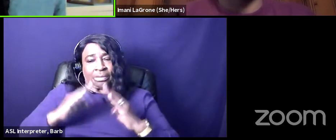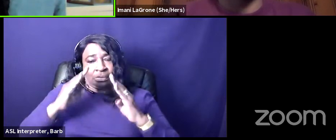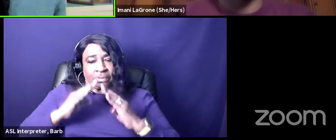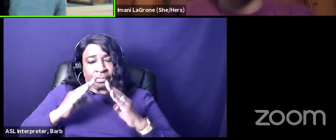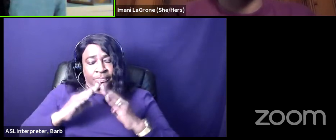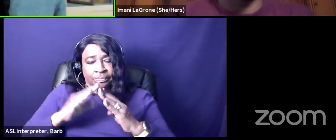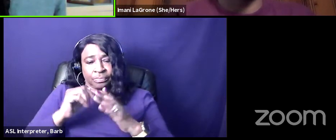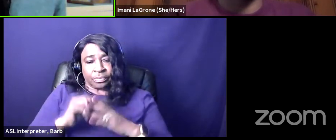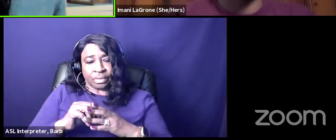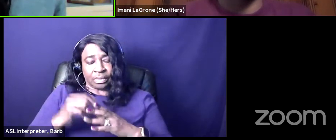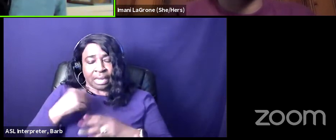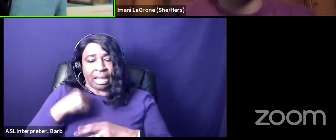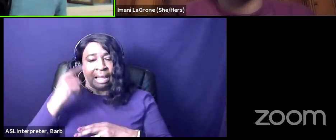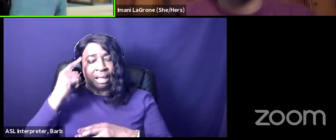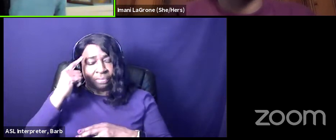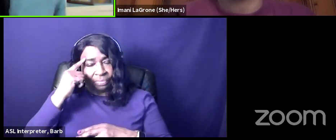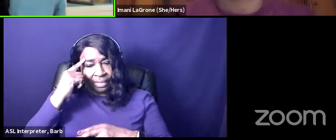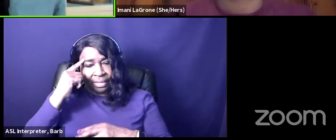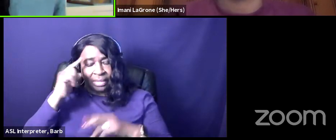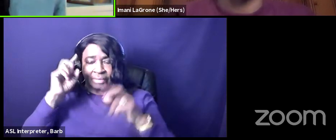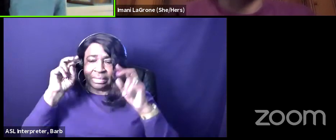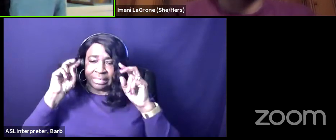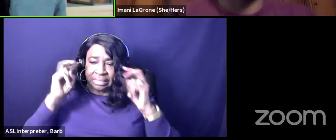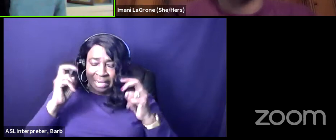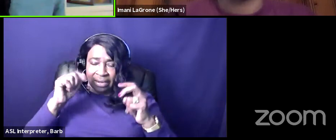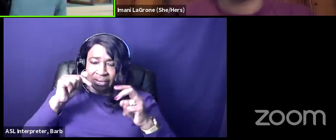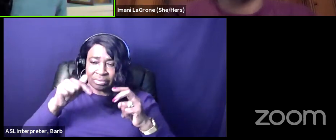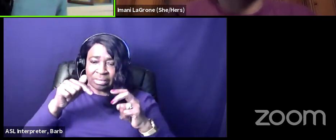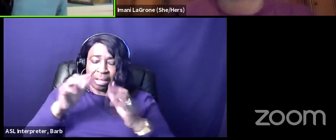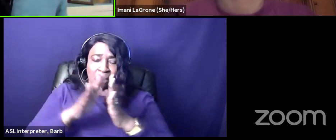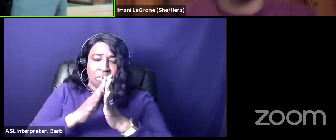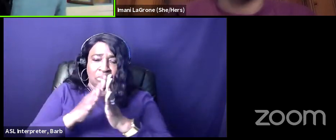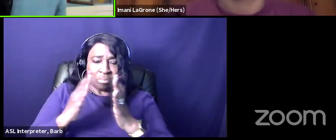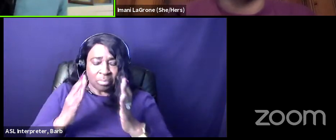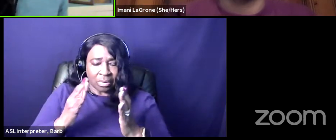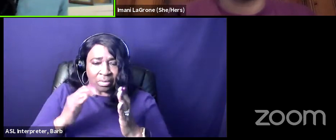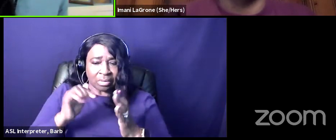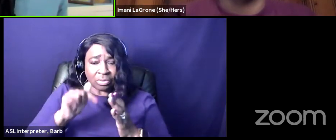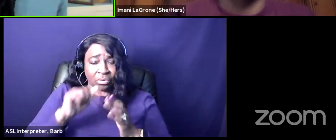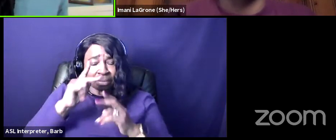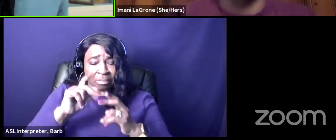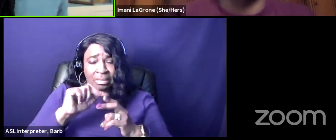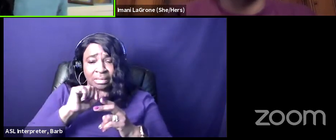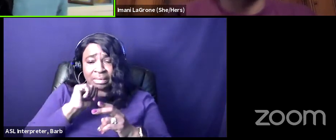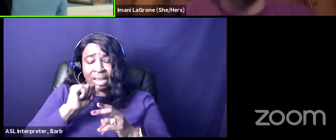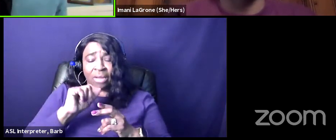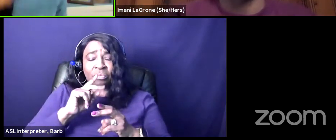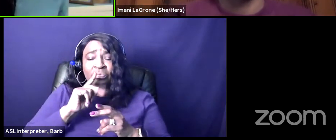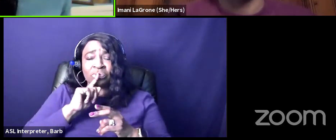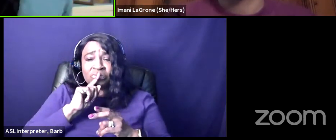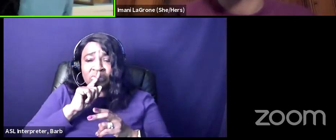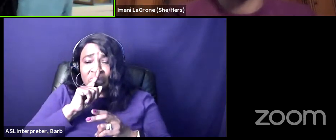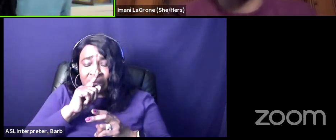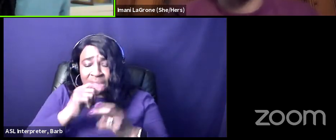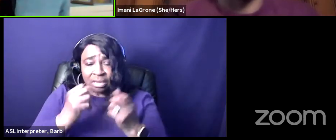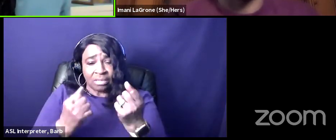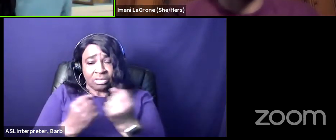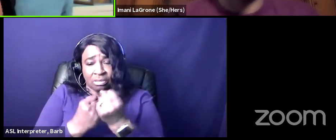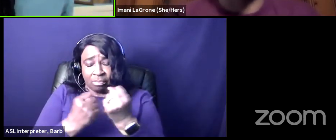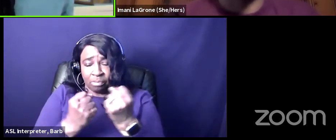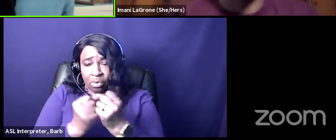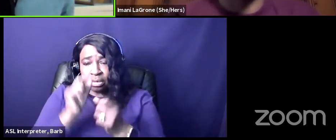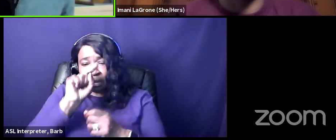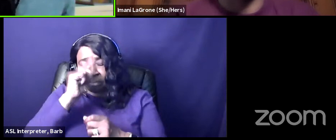they've seen the title of my book but has not read and if they did i'd probably have mentions in my